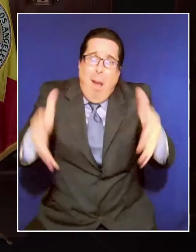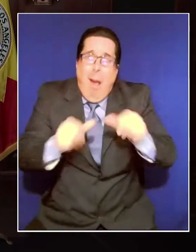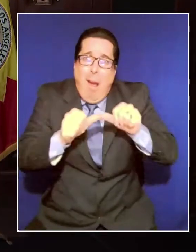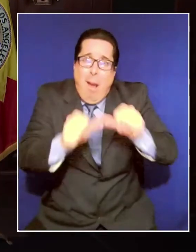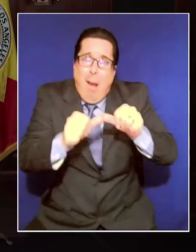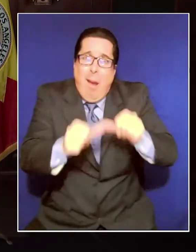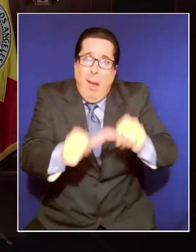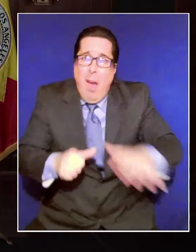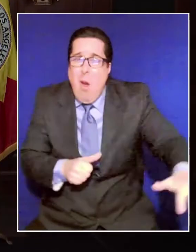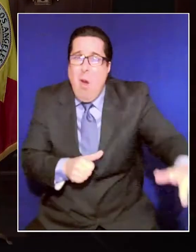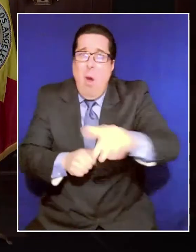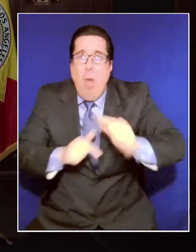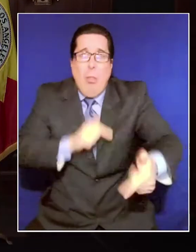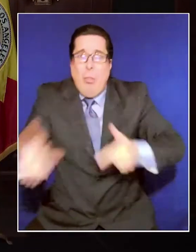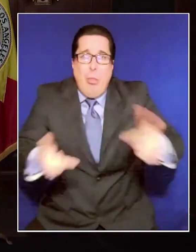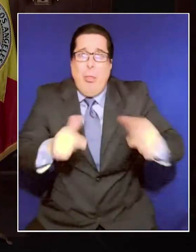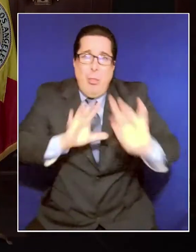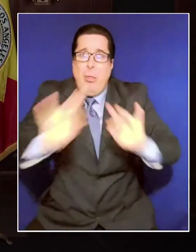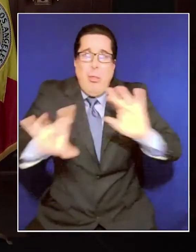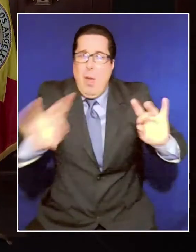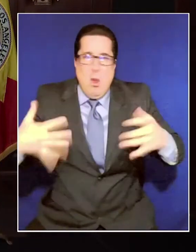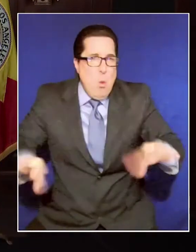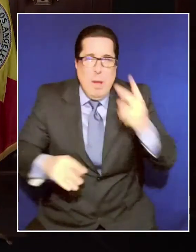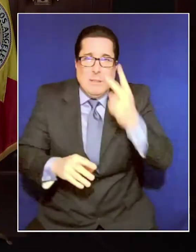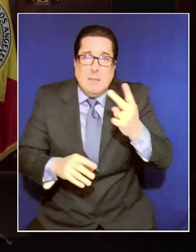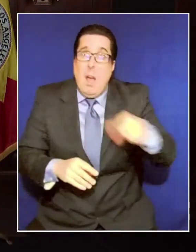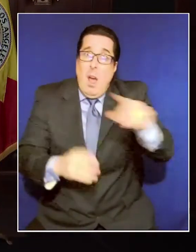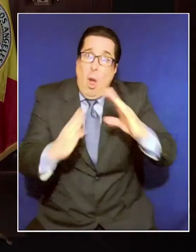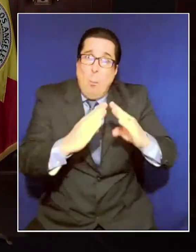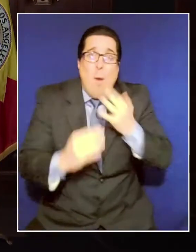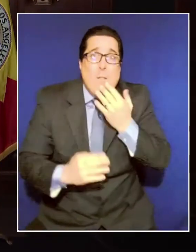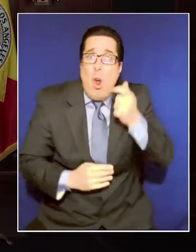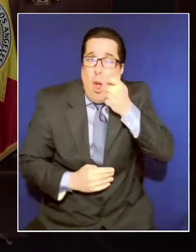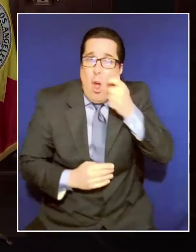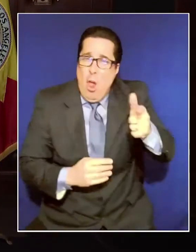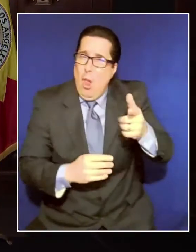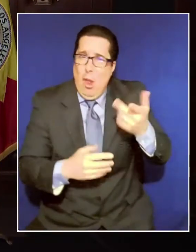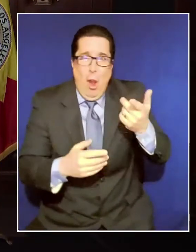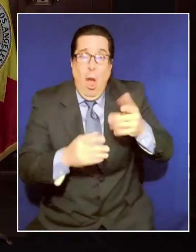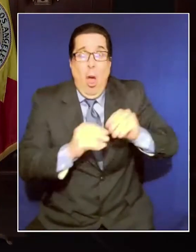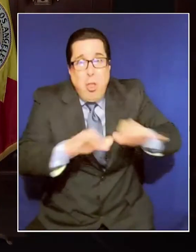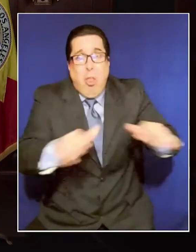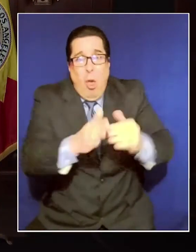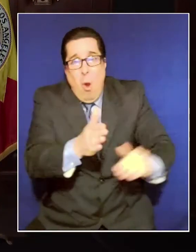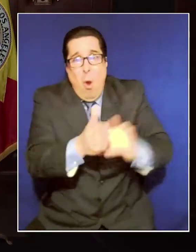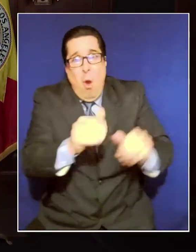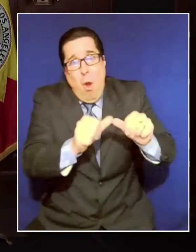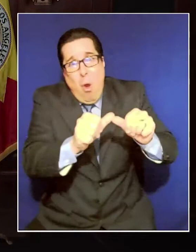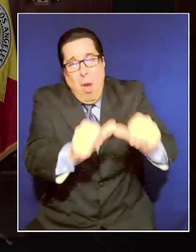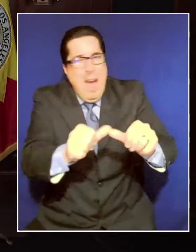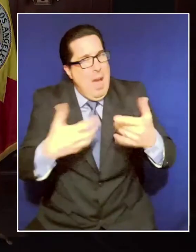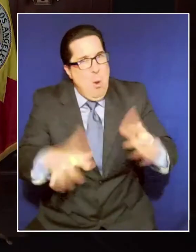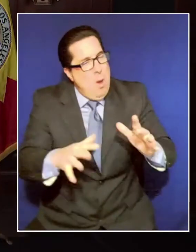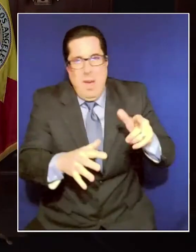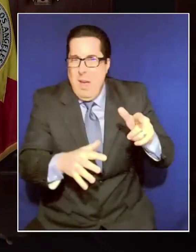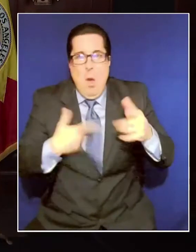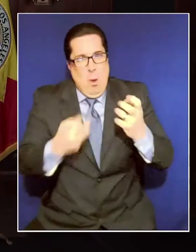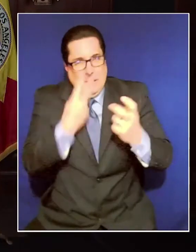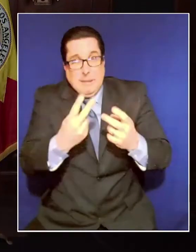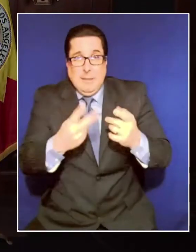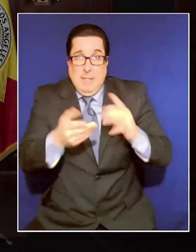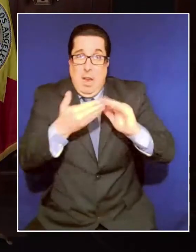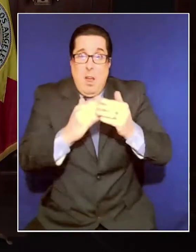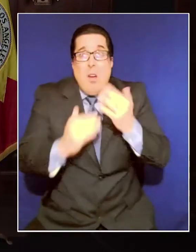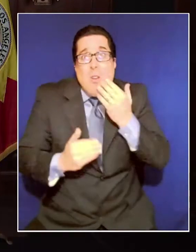in communities of color. In the early days of testing, I said to our most vulnerable neighbors, we will come to you. And now we're doing the same thing